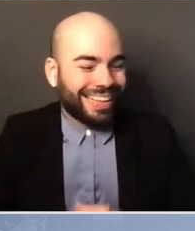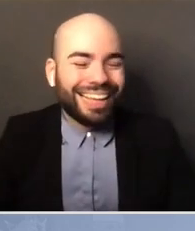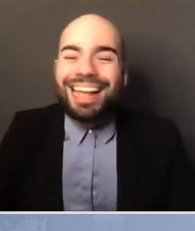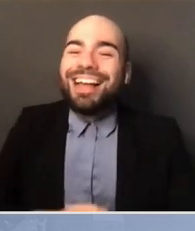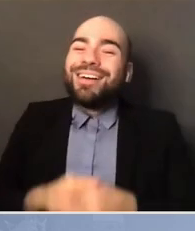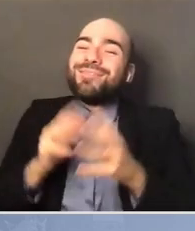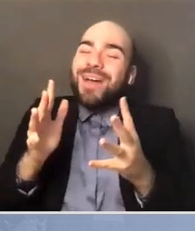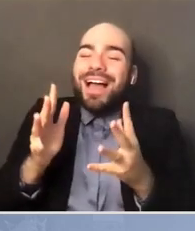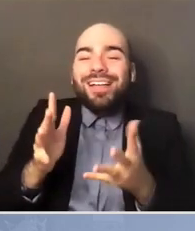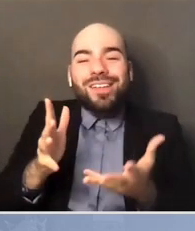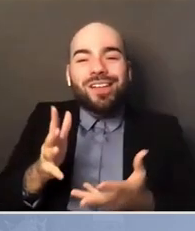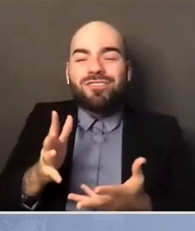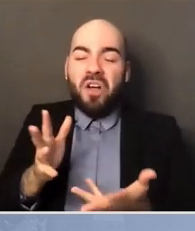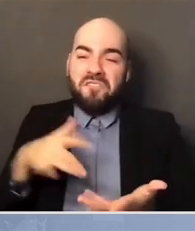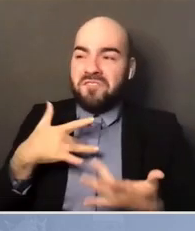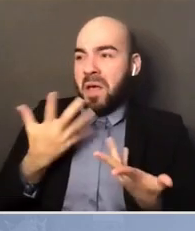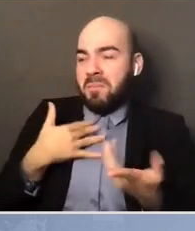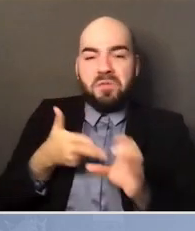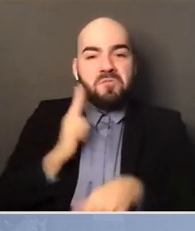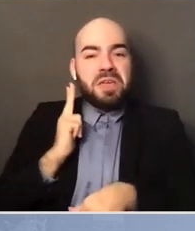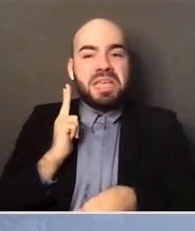So, I'm just going to quit working out.